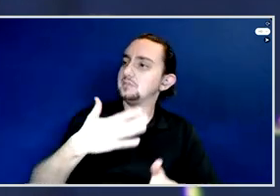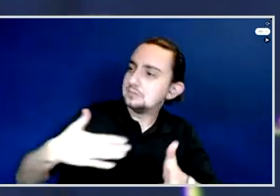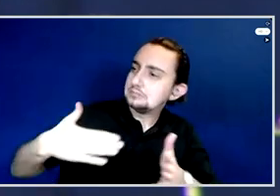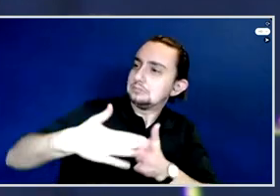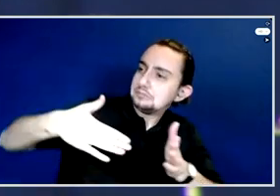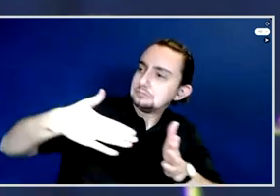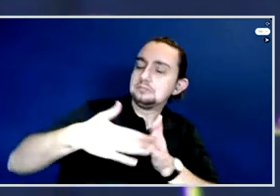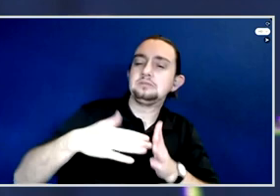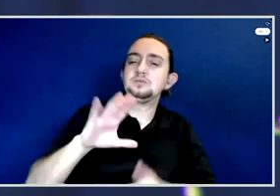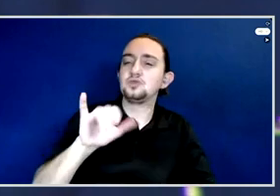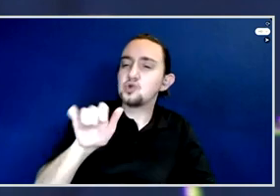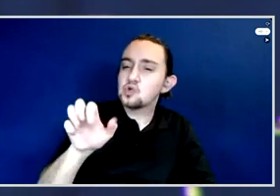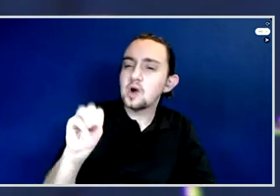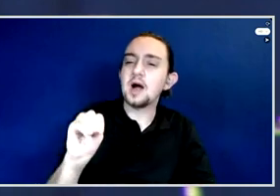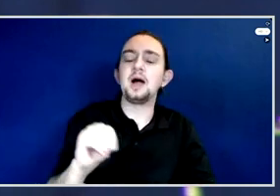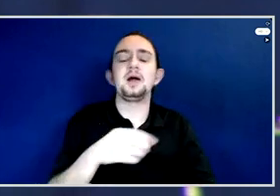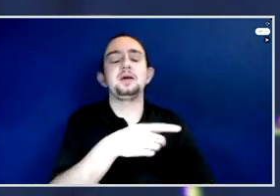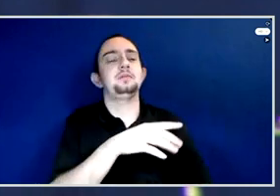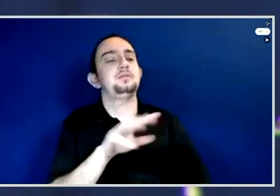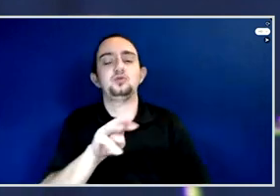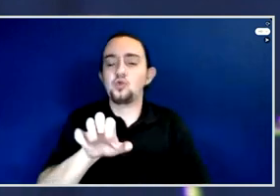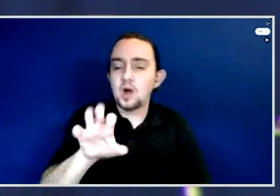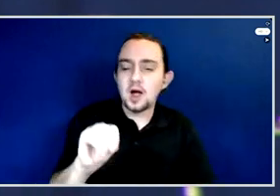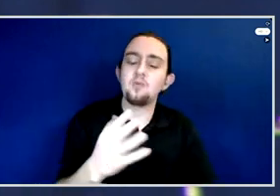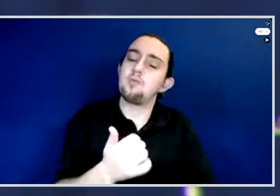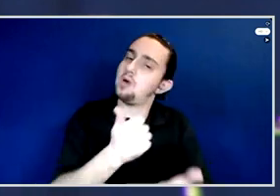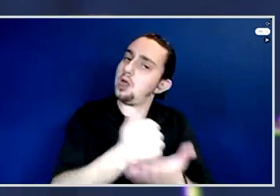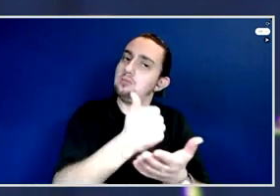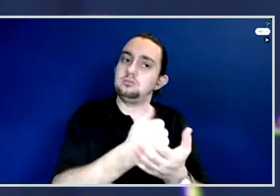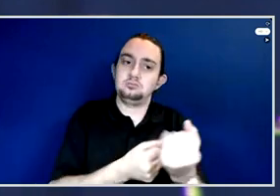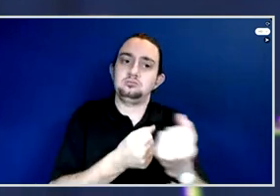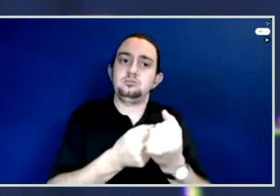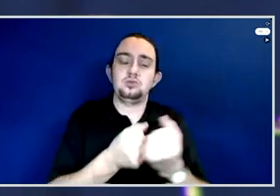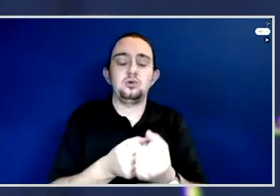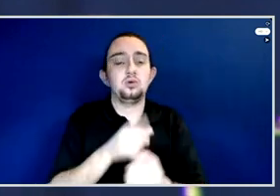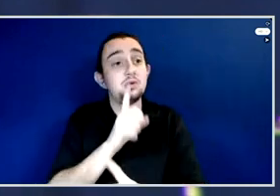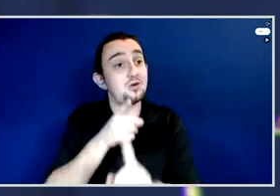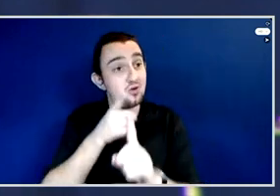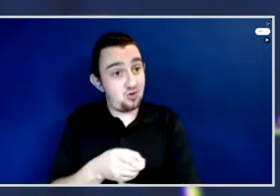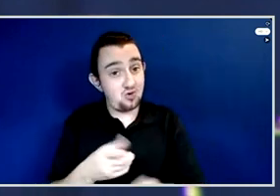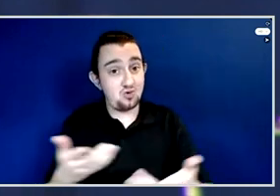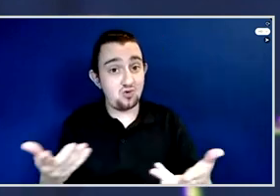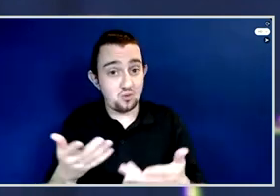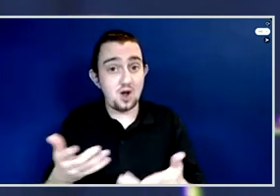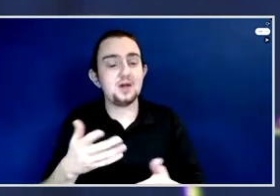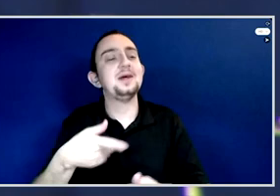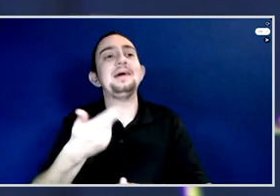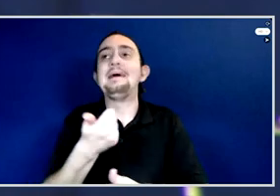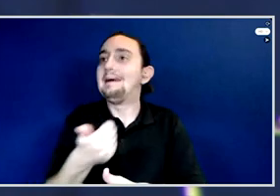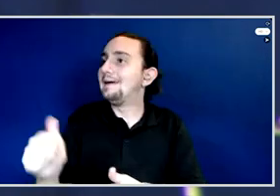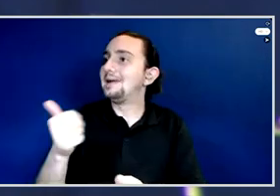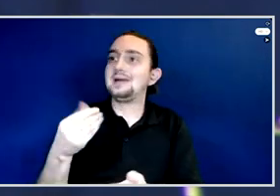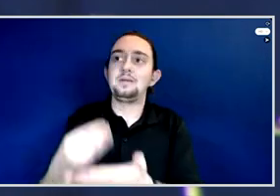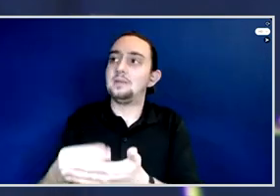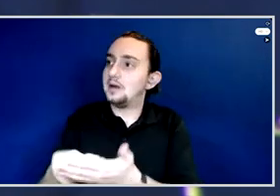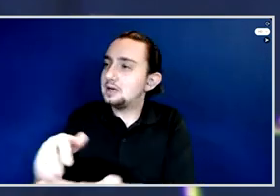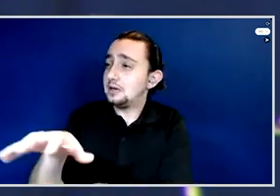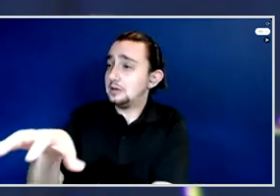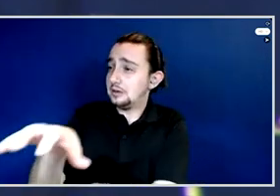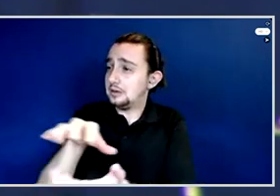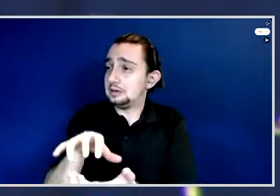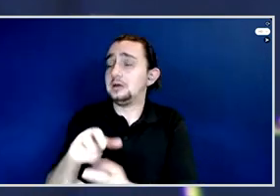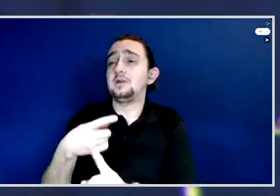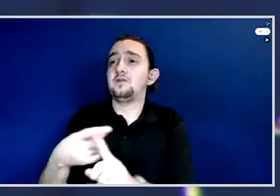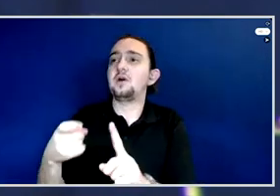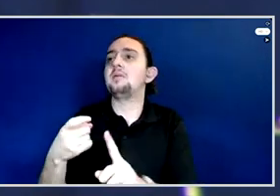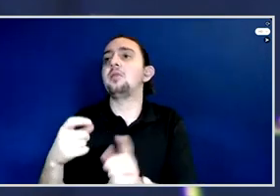that we raise the urgency, but the end game should be to get the process from those that are benefiting from corruption. So it's